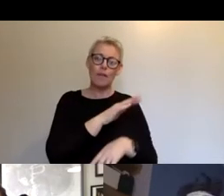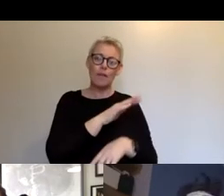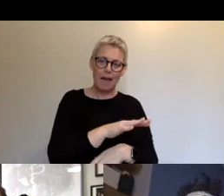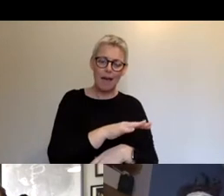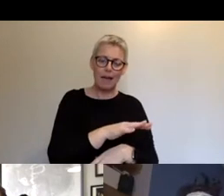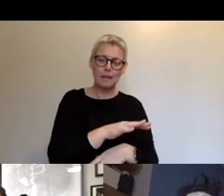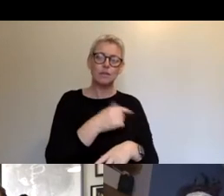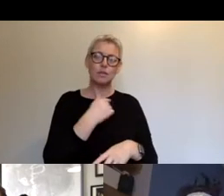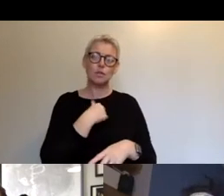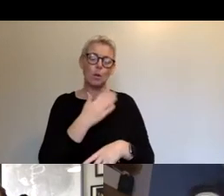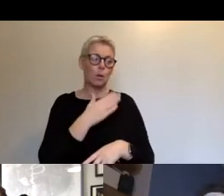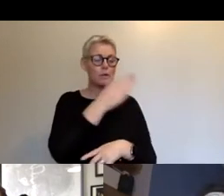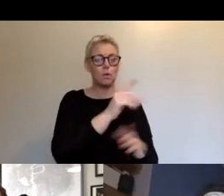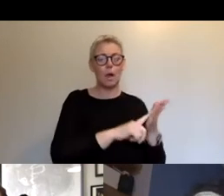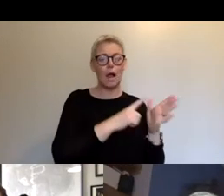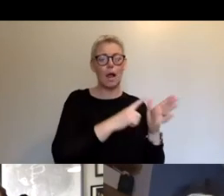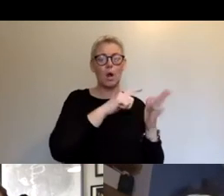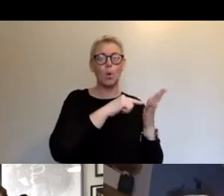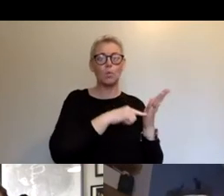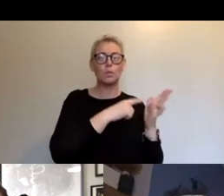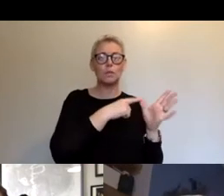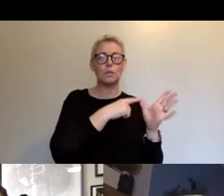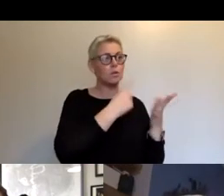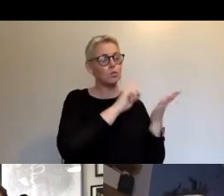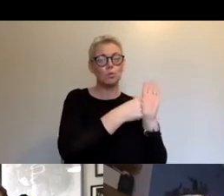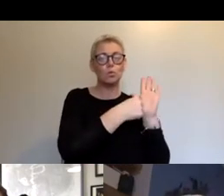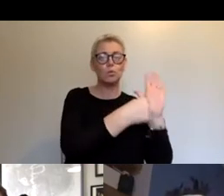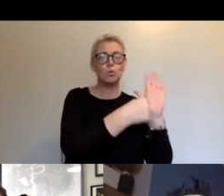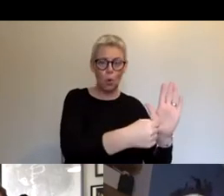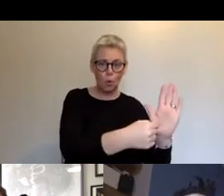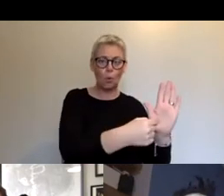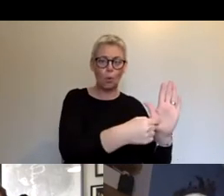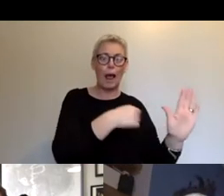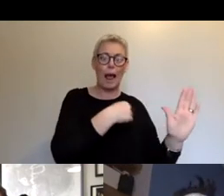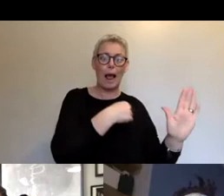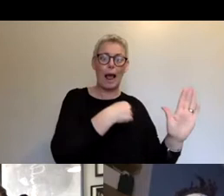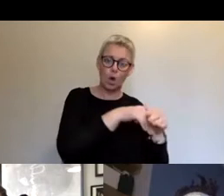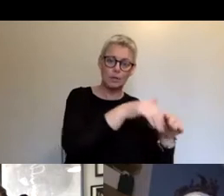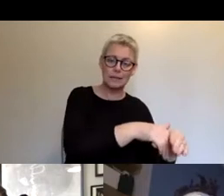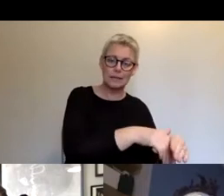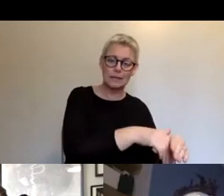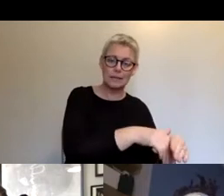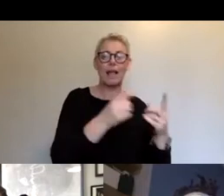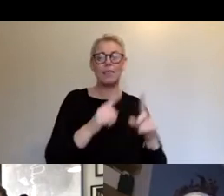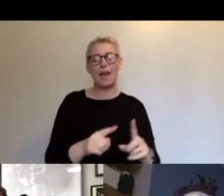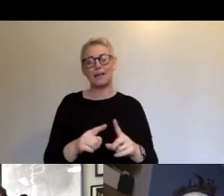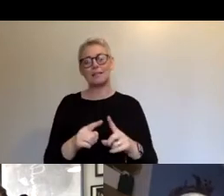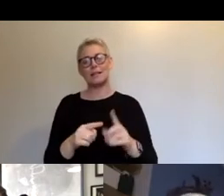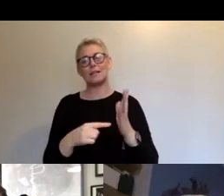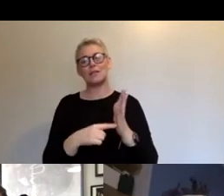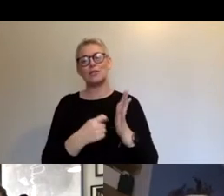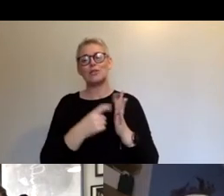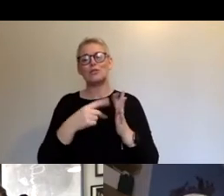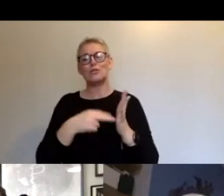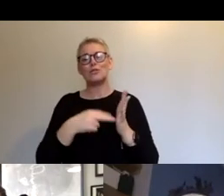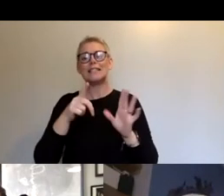some of the carnival inspired content they had. And then the brilliant Trinity offered us their space to do the live stream from